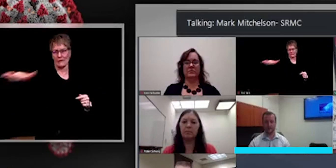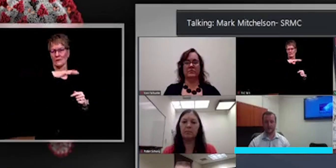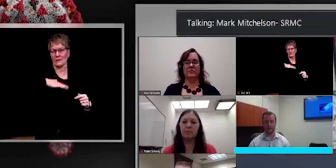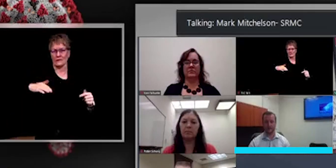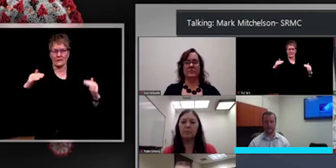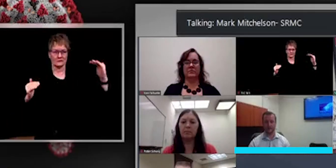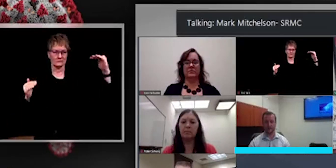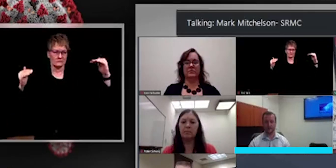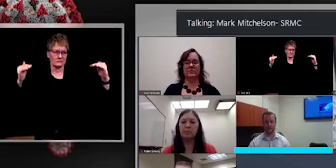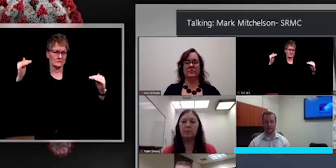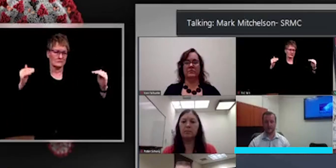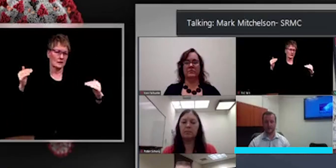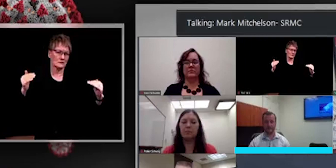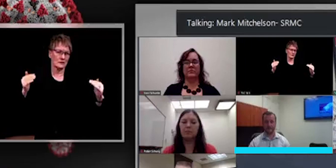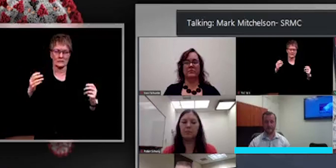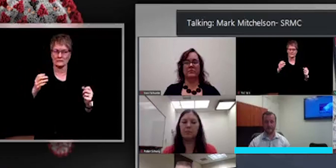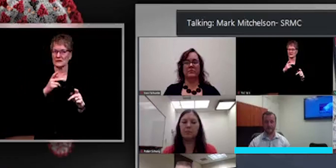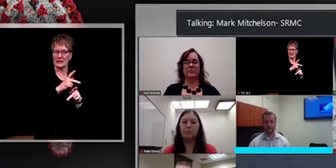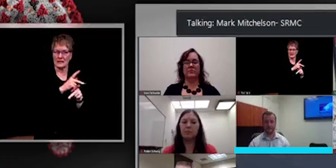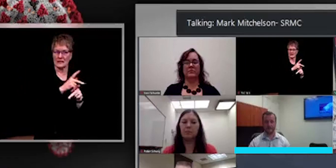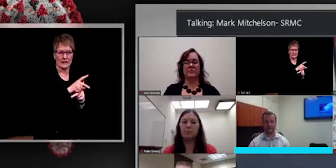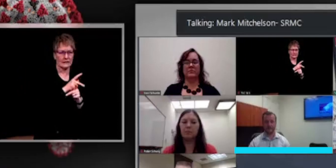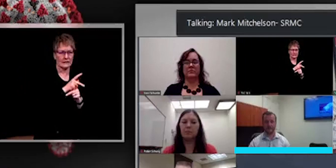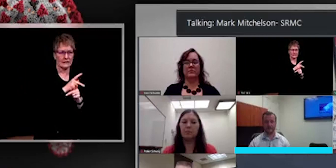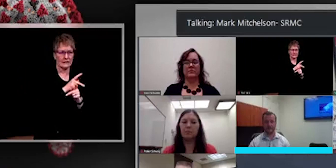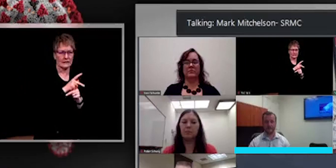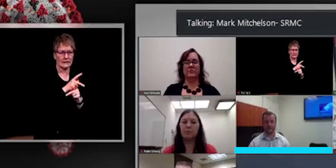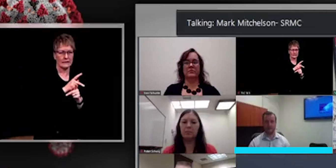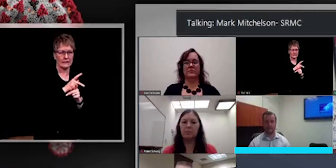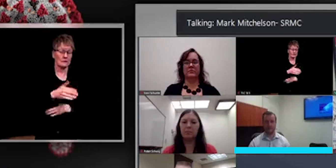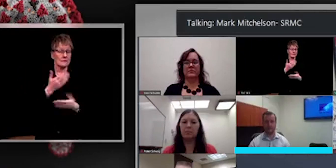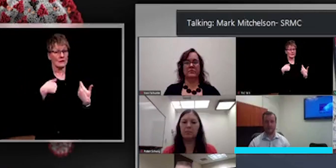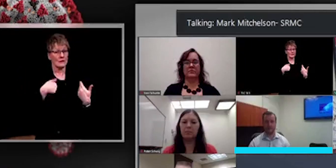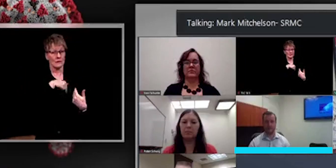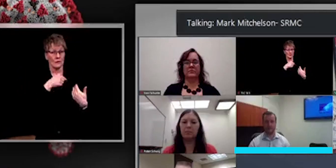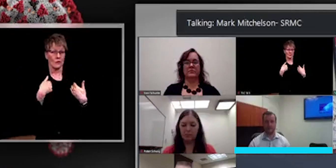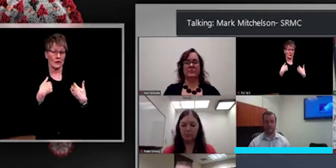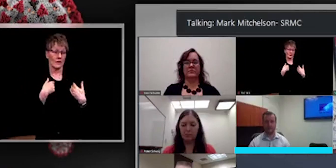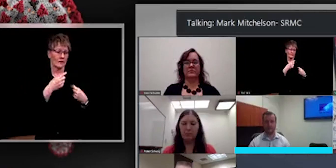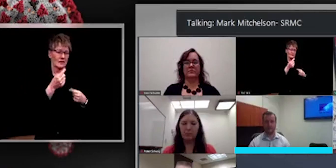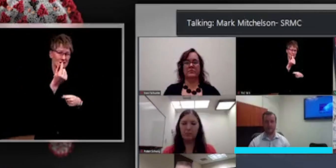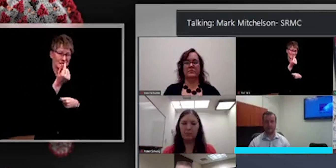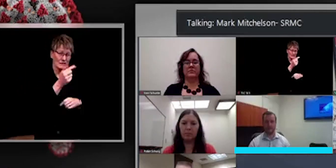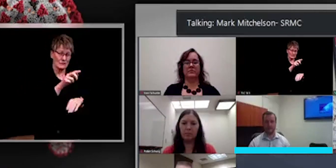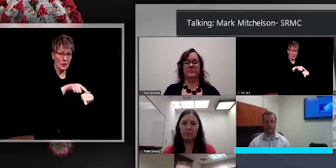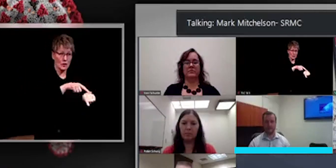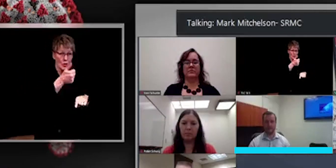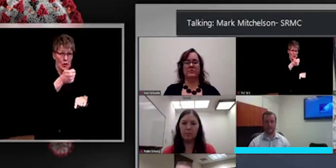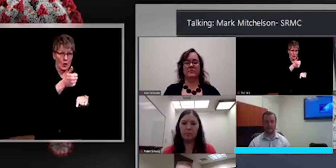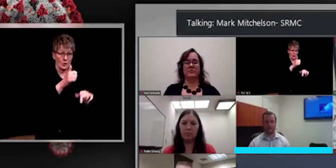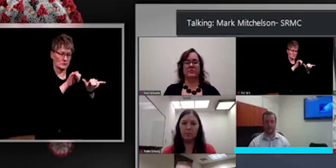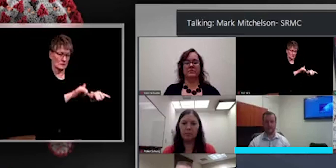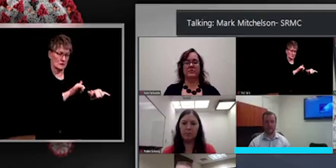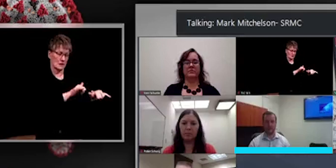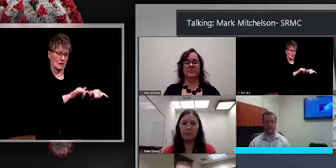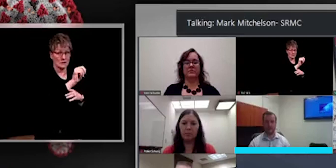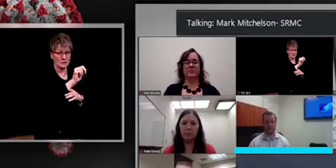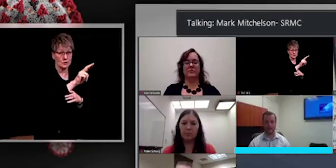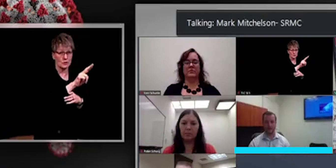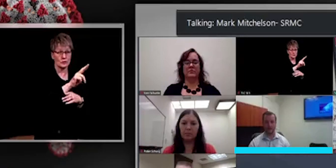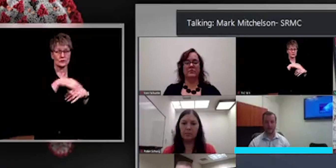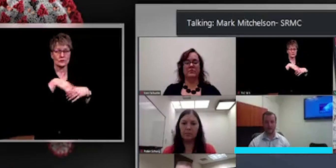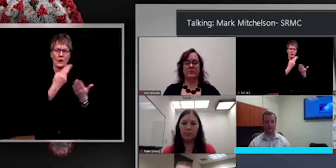everybody else is getting. Uh, yes, you know, the longer length of stays in the ICU puts a little bit more of a strength of resources and manpower.